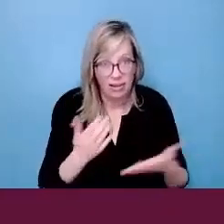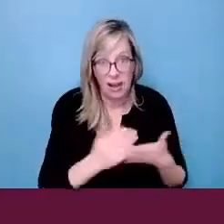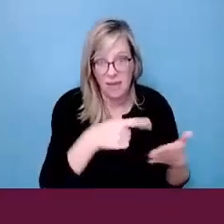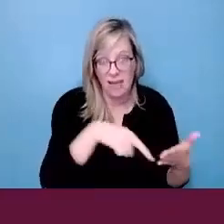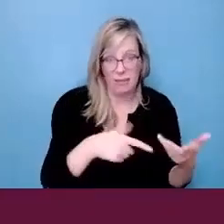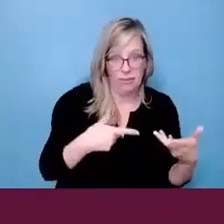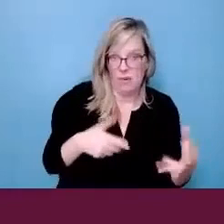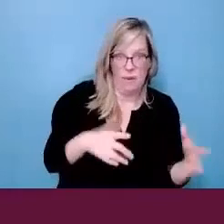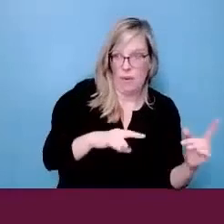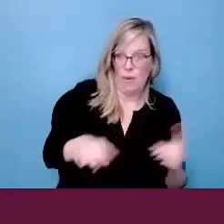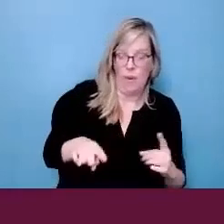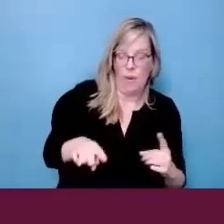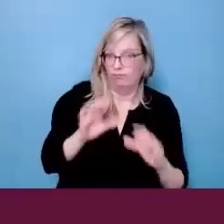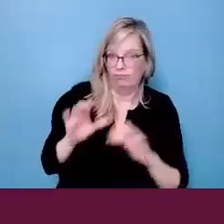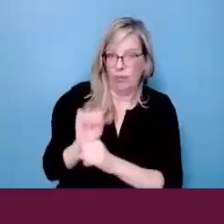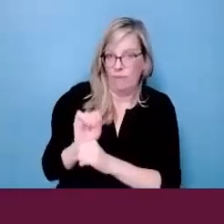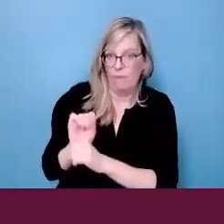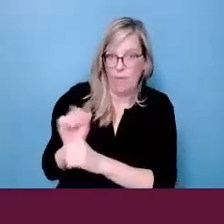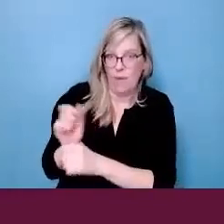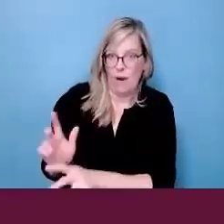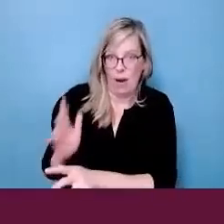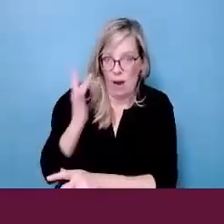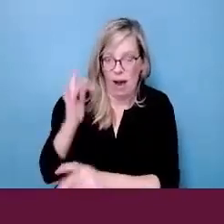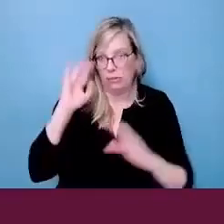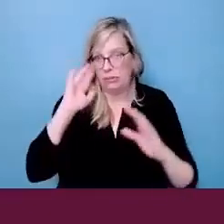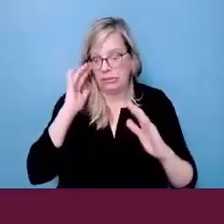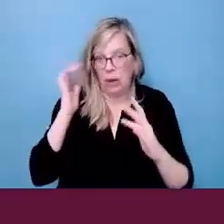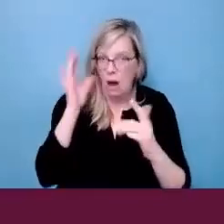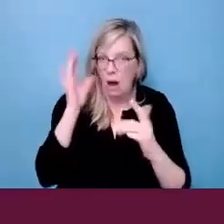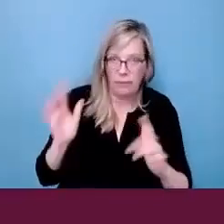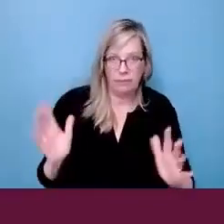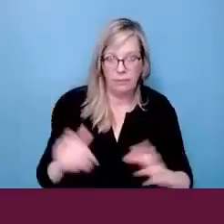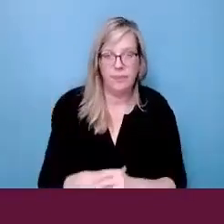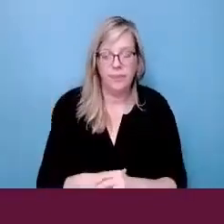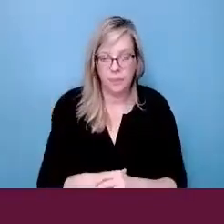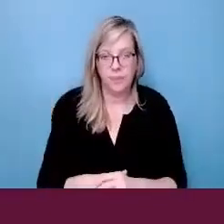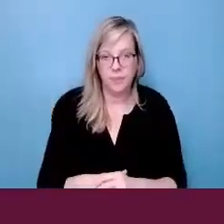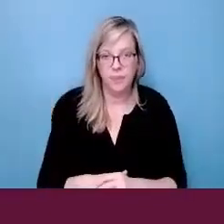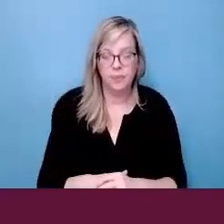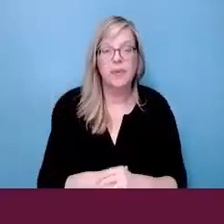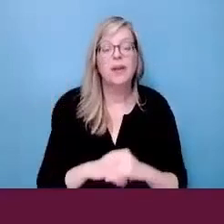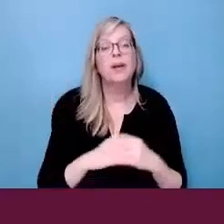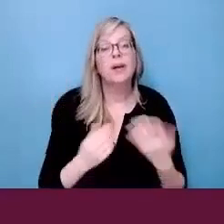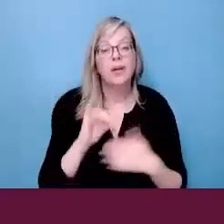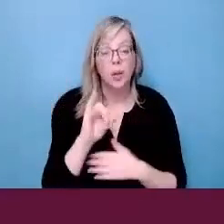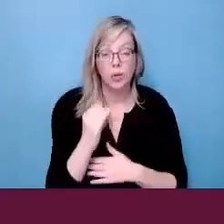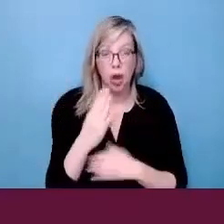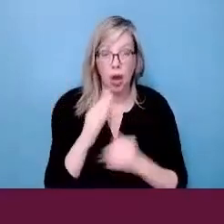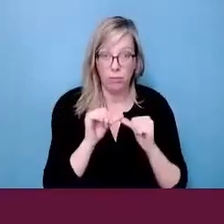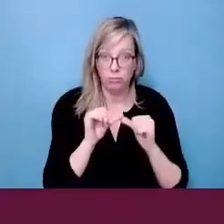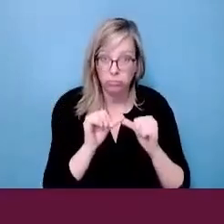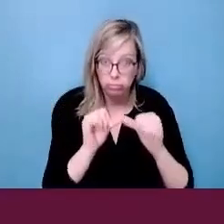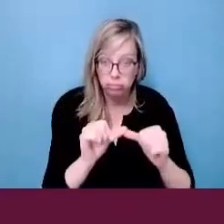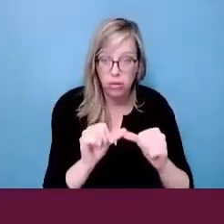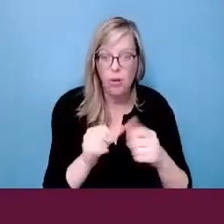So that's a big one. That was, you know, they're looking for jobs sometimes because of what might occur. Job retention